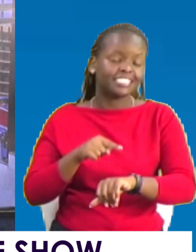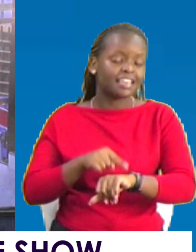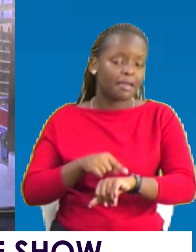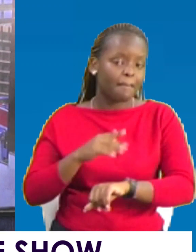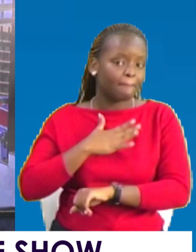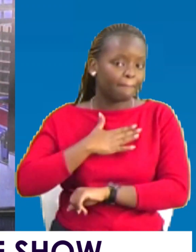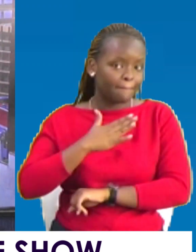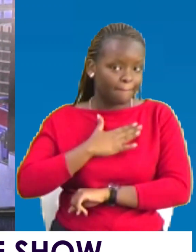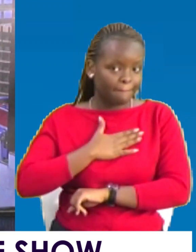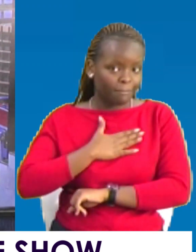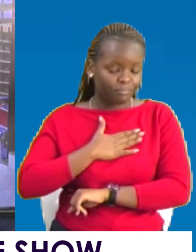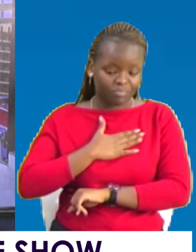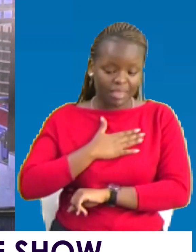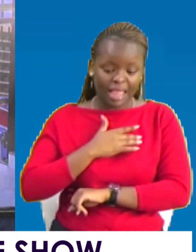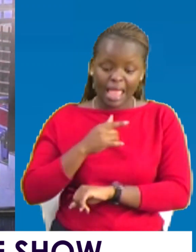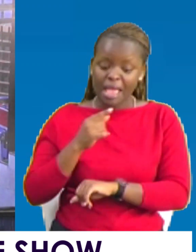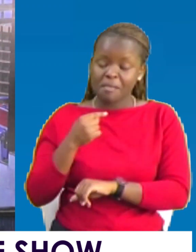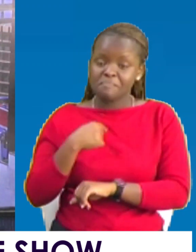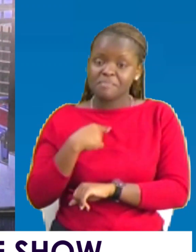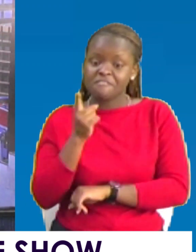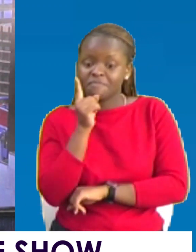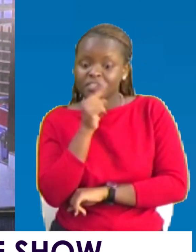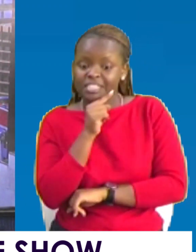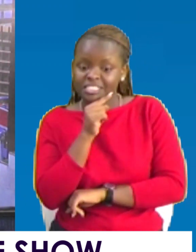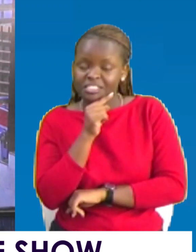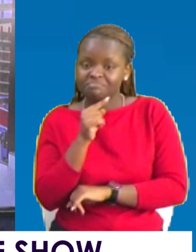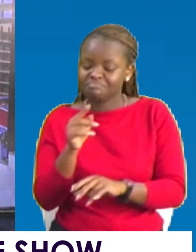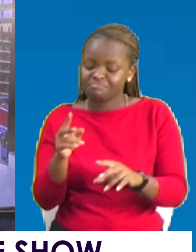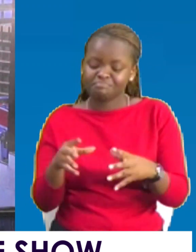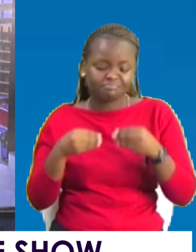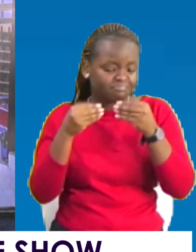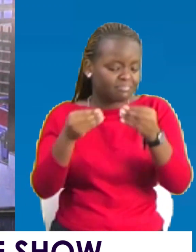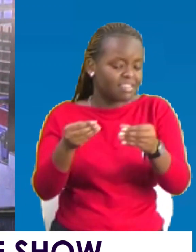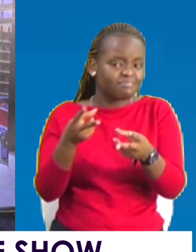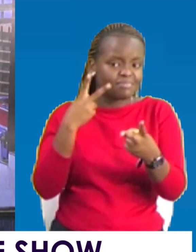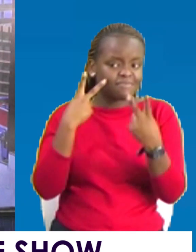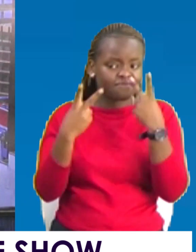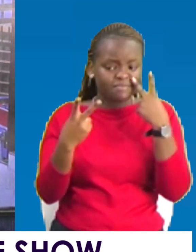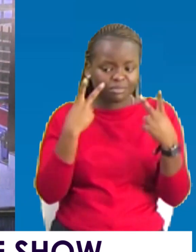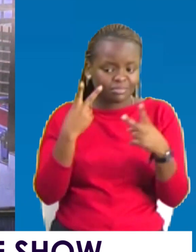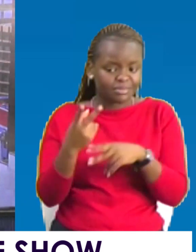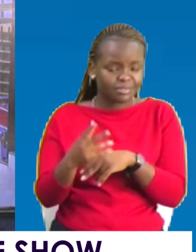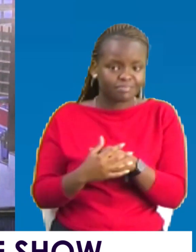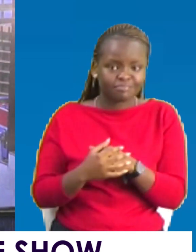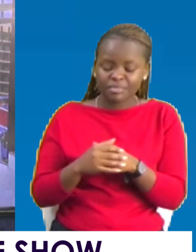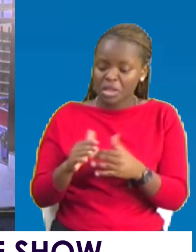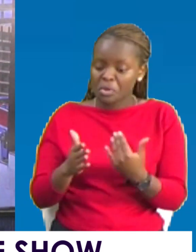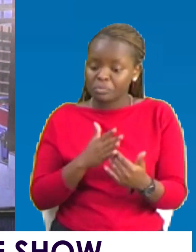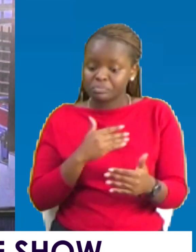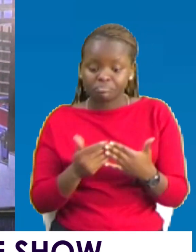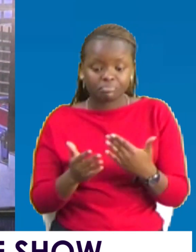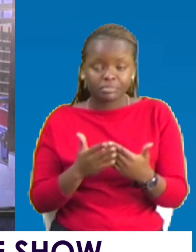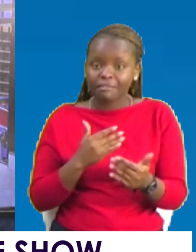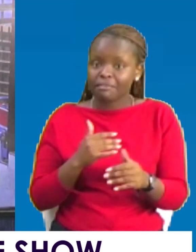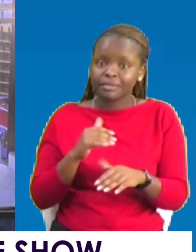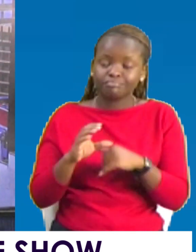and I am winding this up. Just give me your views. You may be watching this from whichever counties of